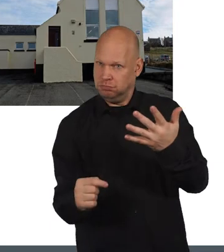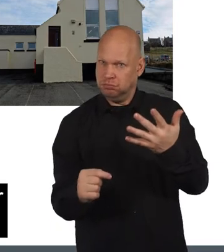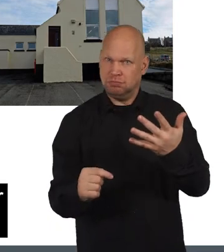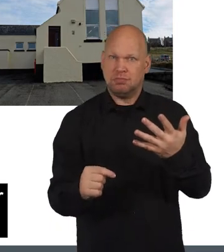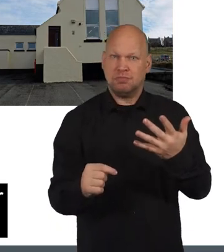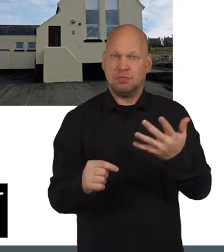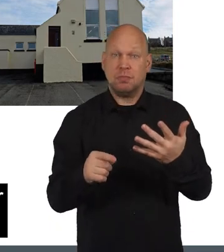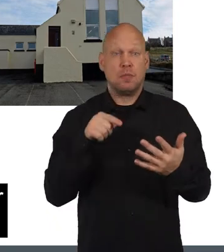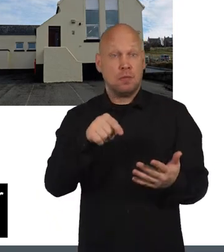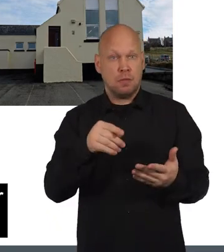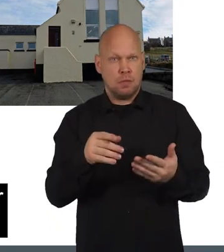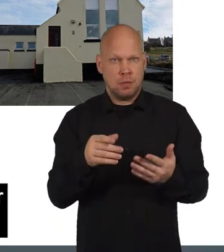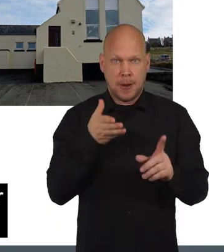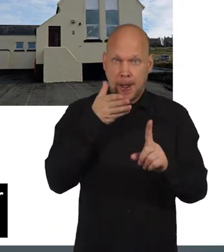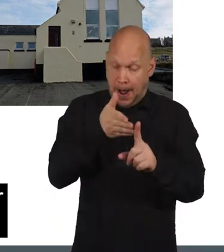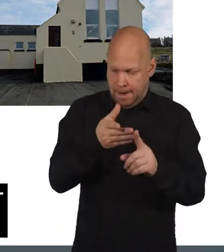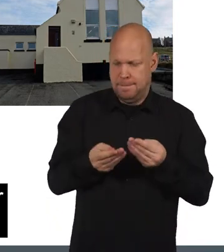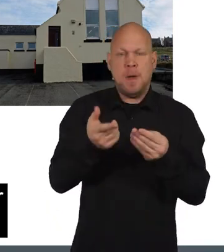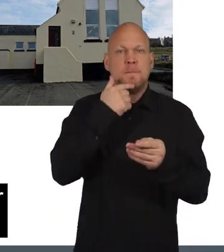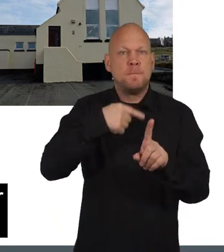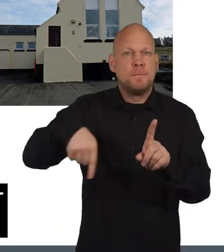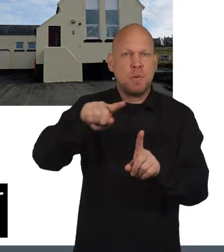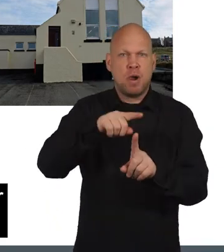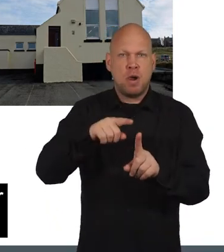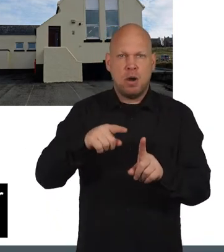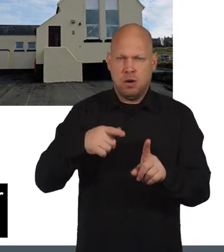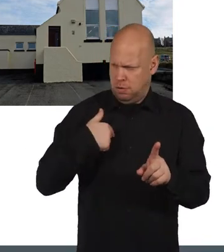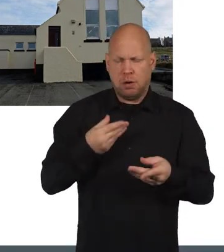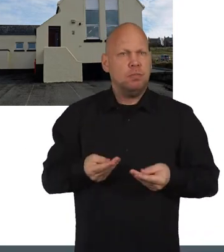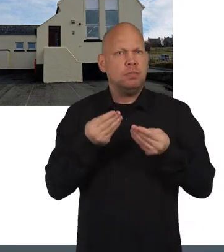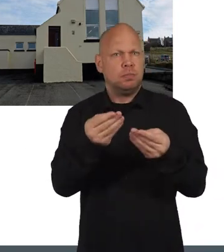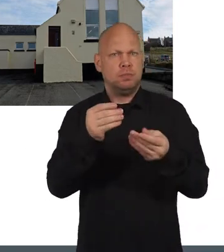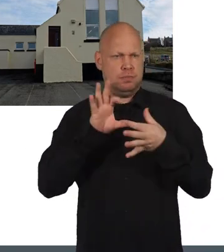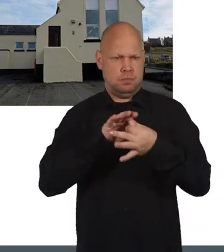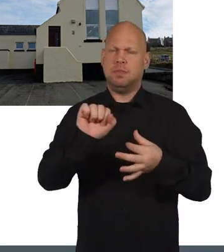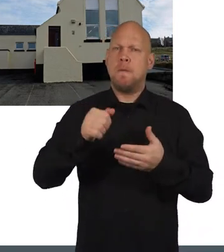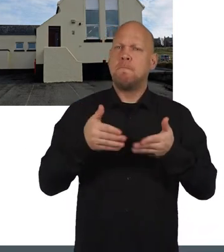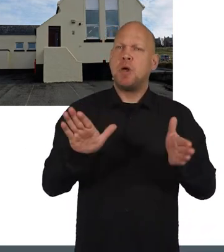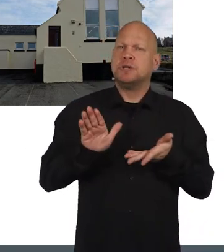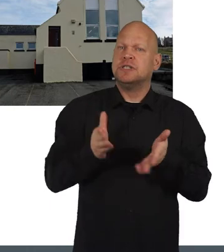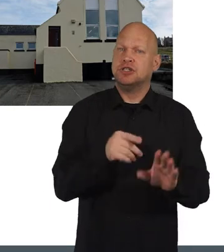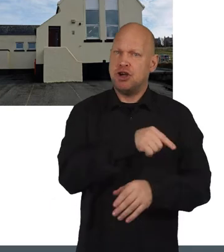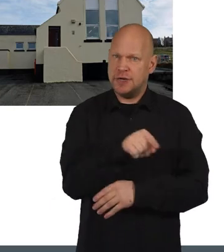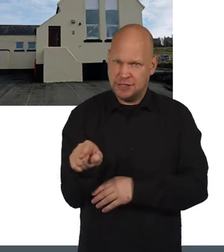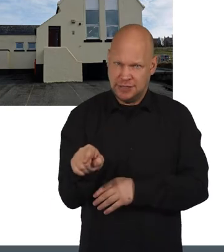things, this aimed to give people more say over land and buildings and public services.